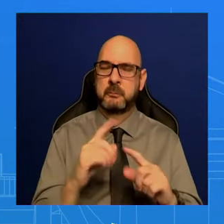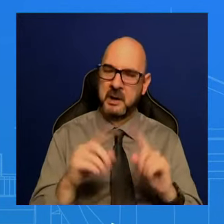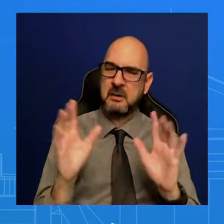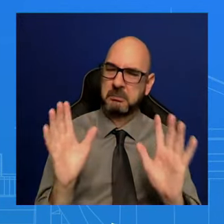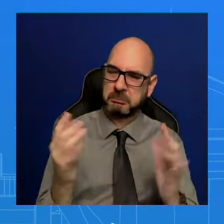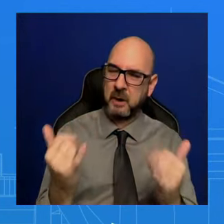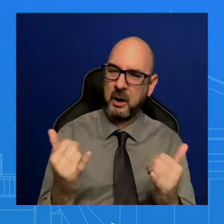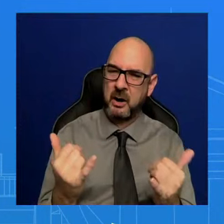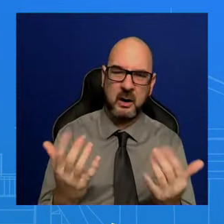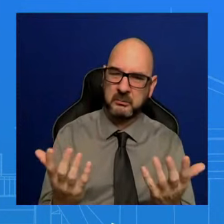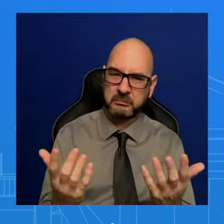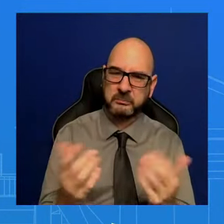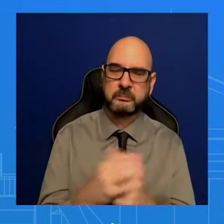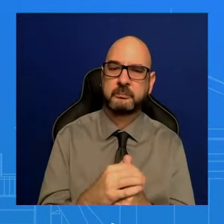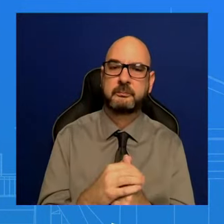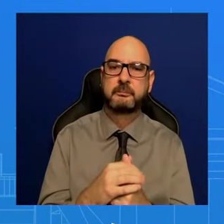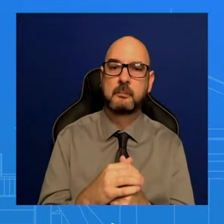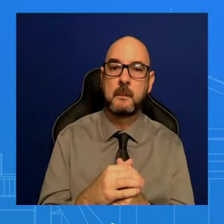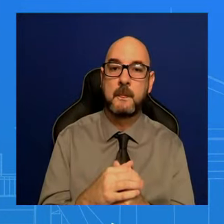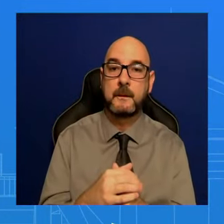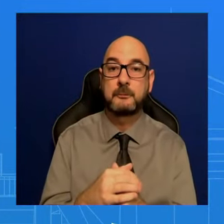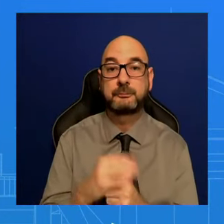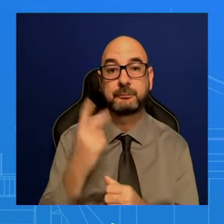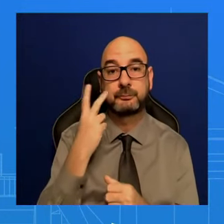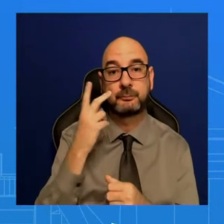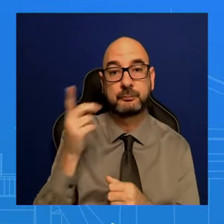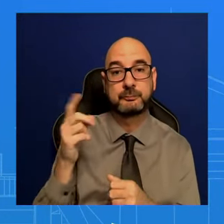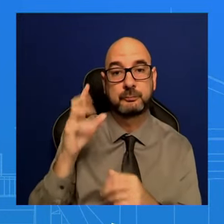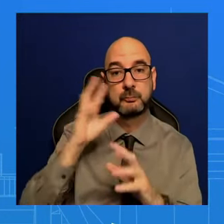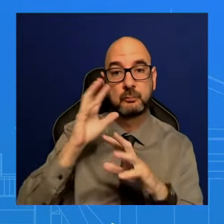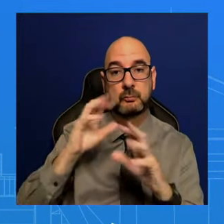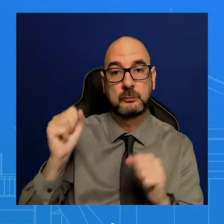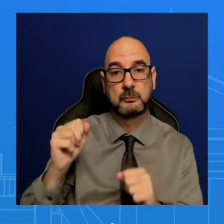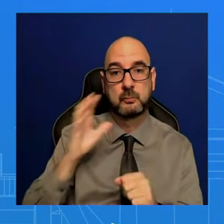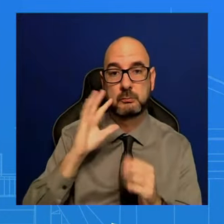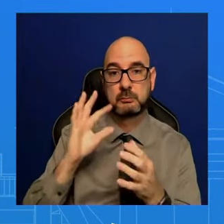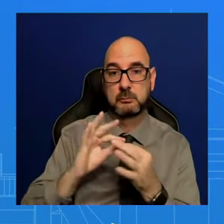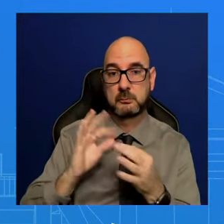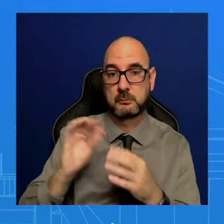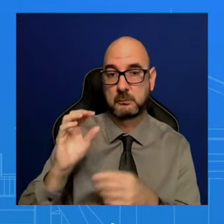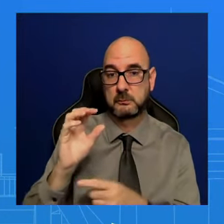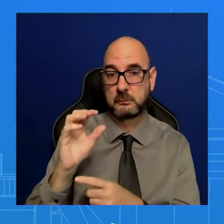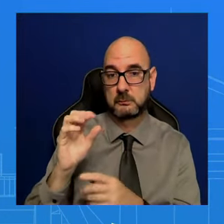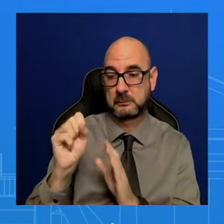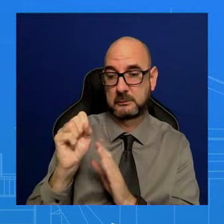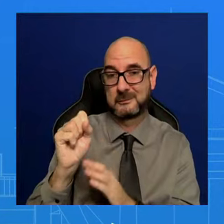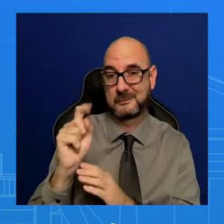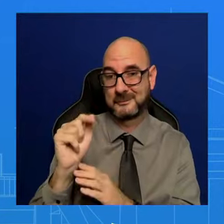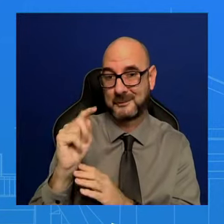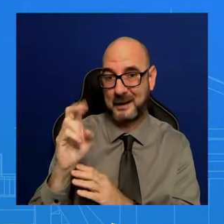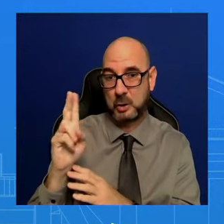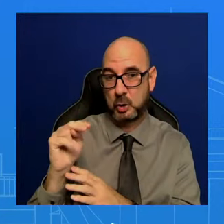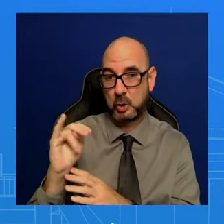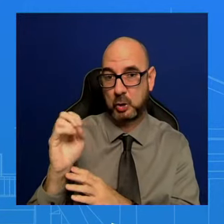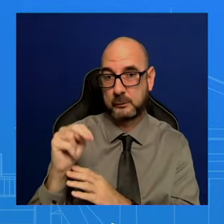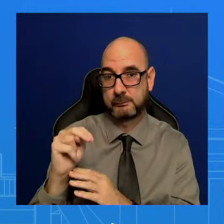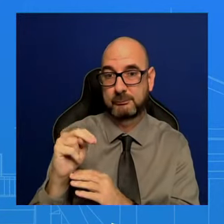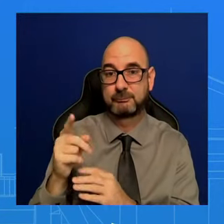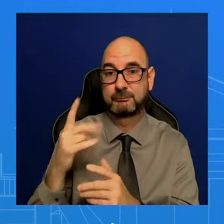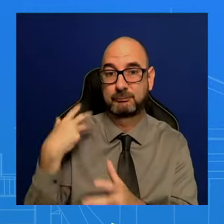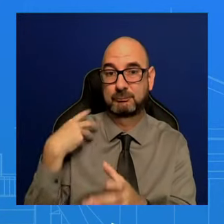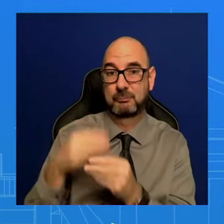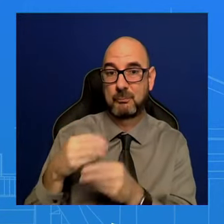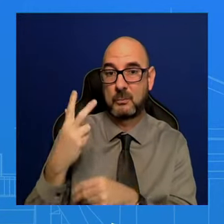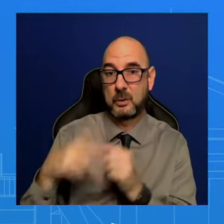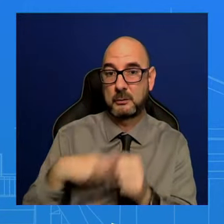important. The President is going to lay out what he has done the last three years, the successes that he's had, historic successes that he's